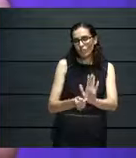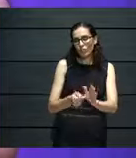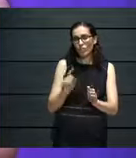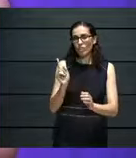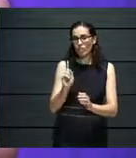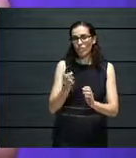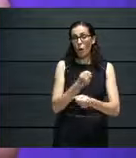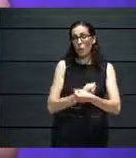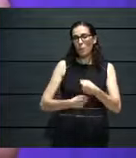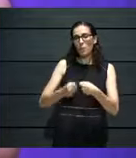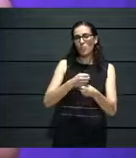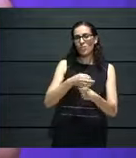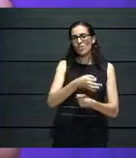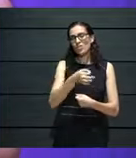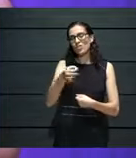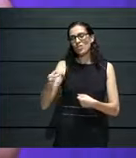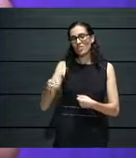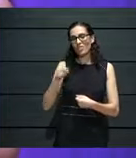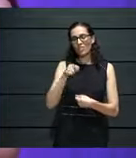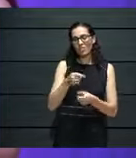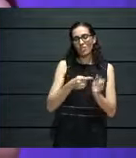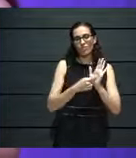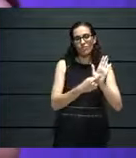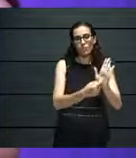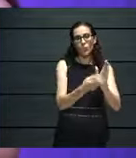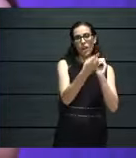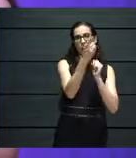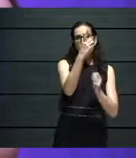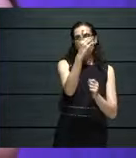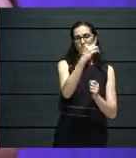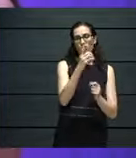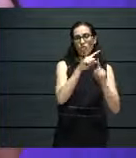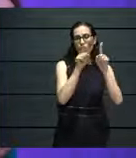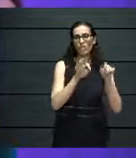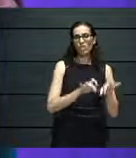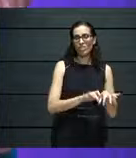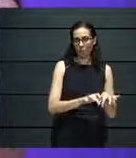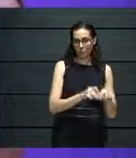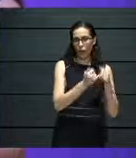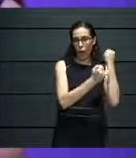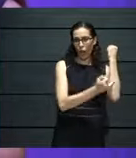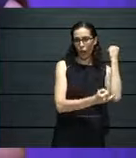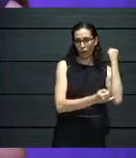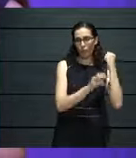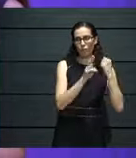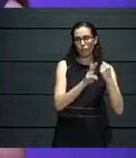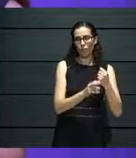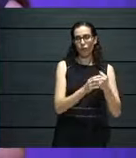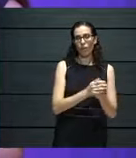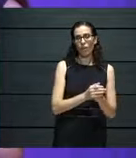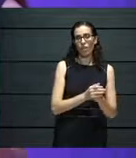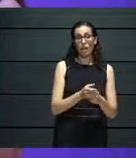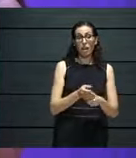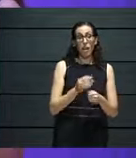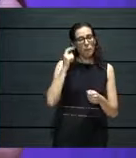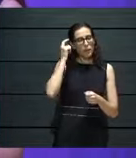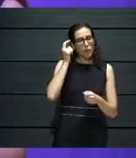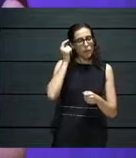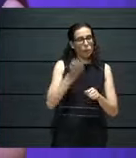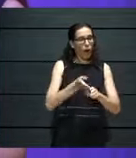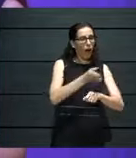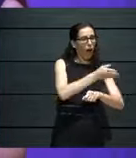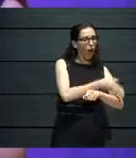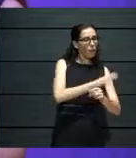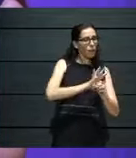is on a present on a digital sphere, as Madeline was saying before, it was something which was sort of pre-COVID, but obviously